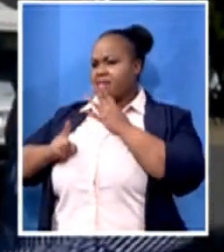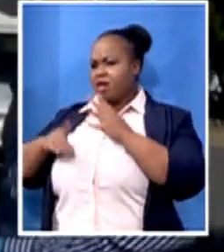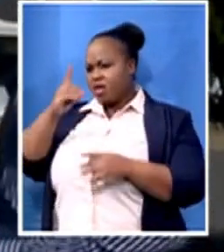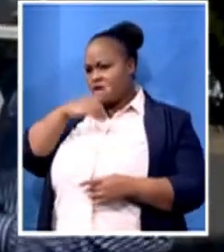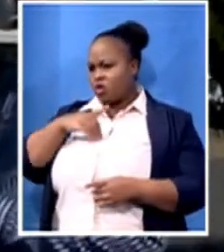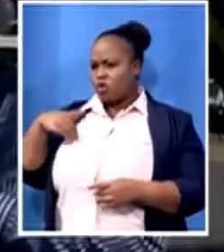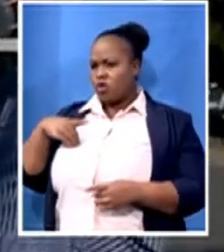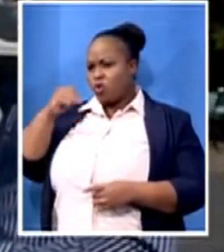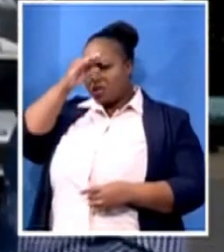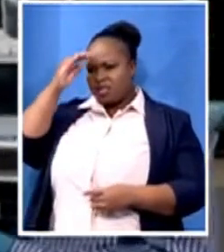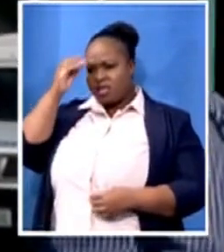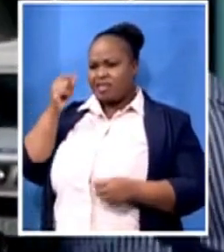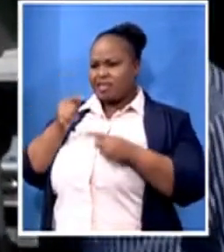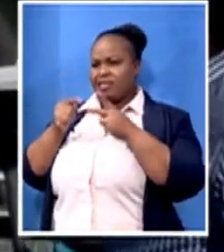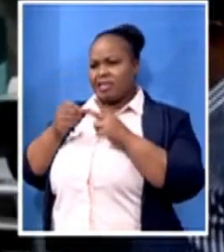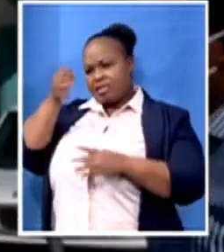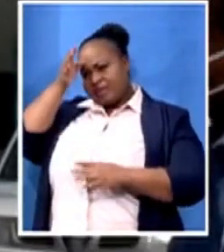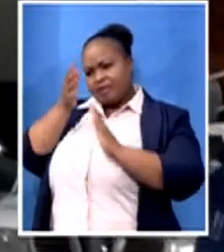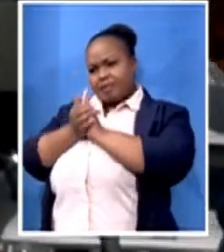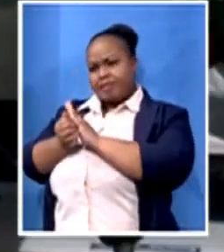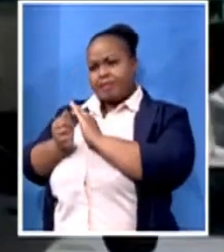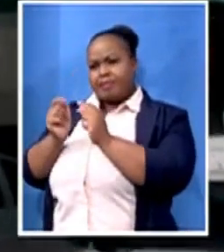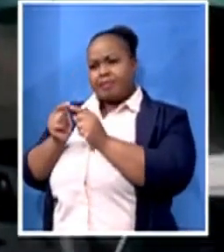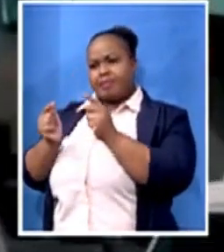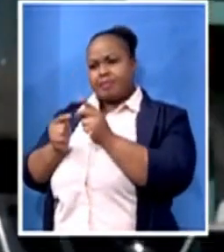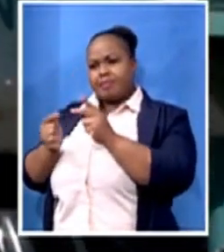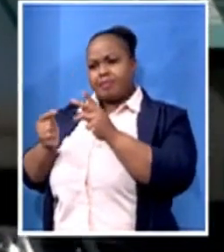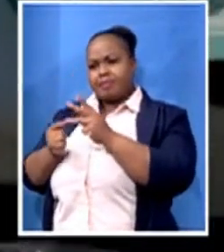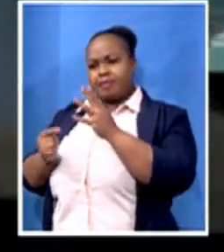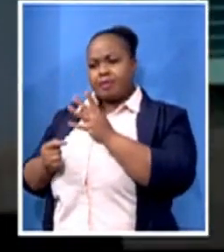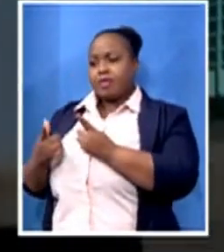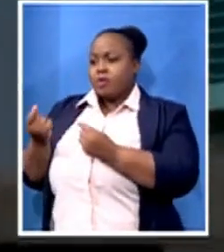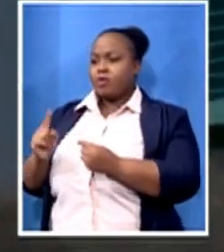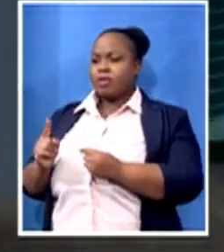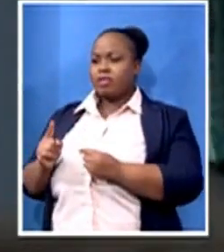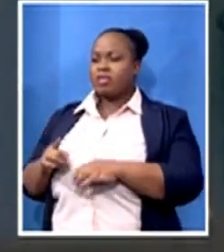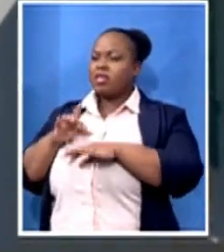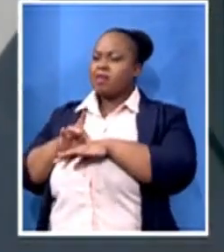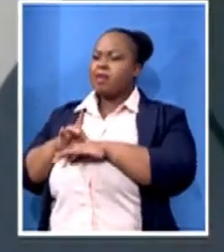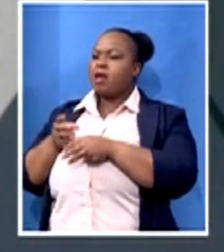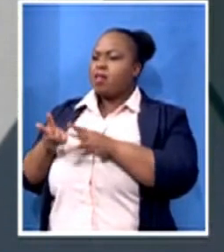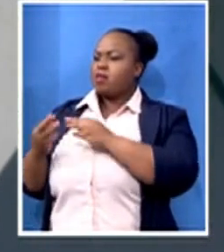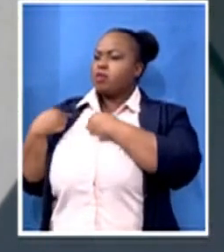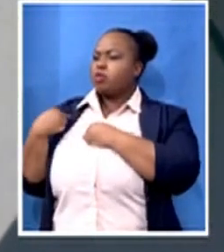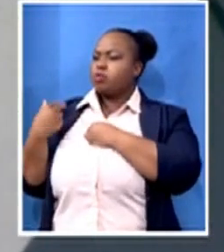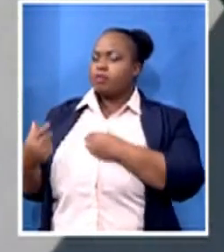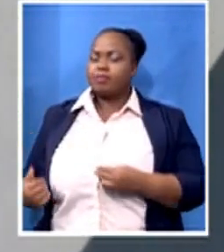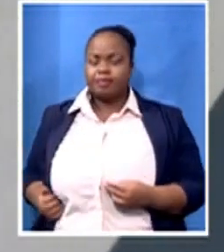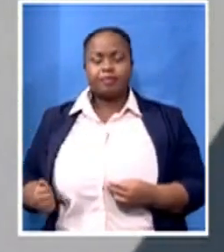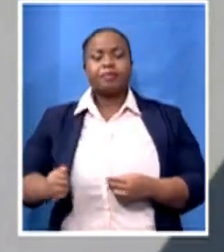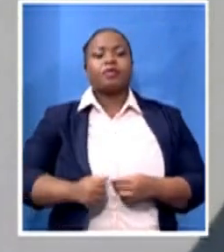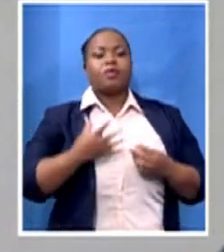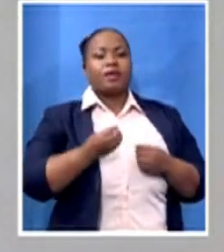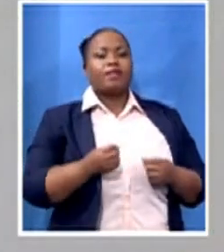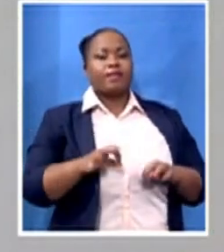what do they actually do in the medical field? We have amongst them family physicians, we have